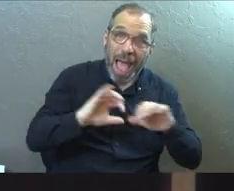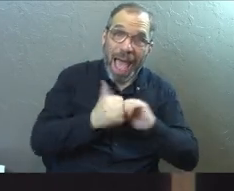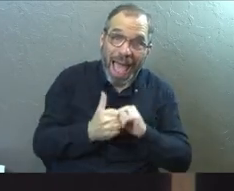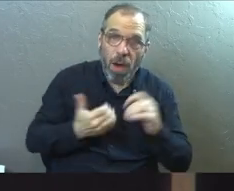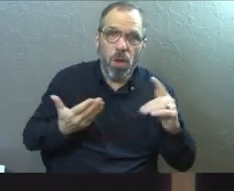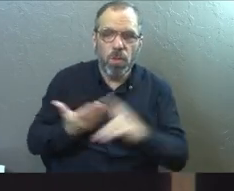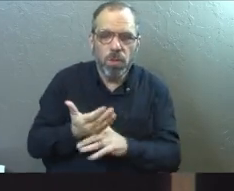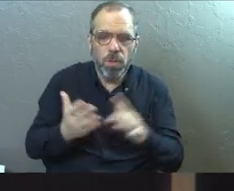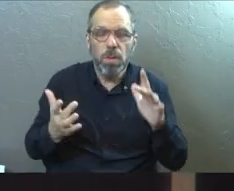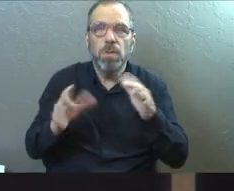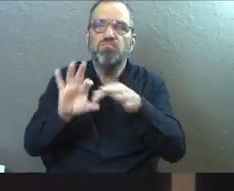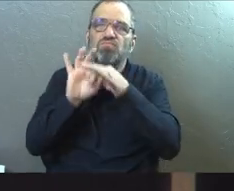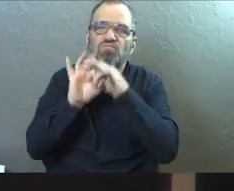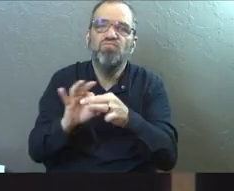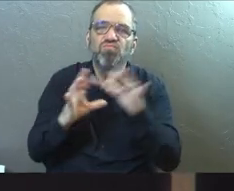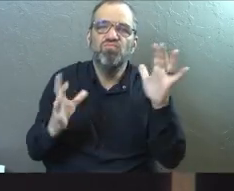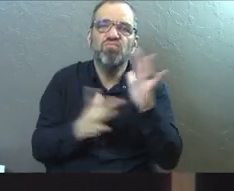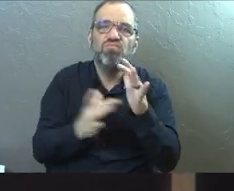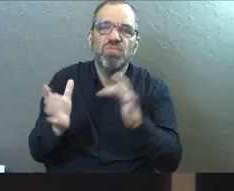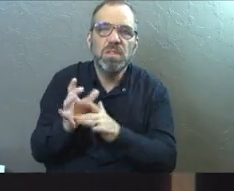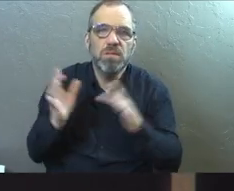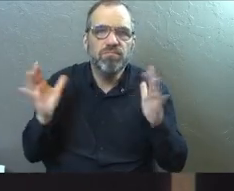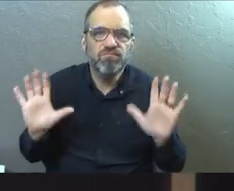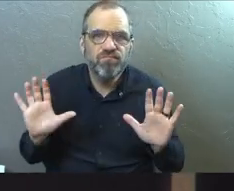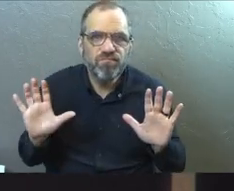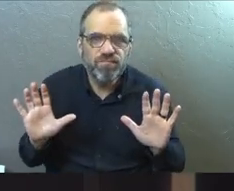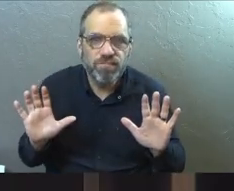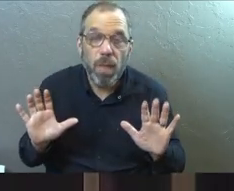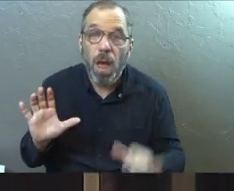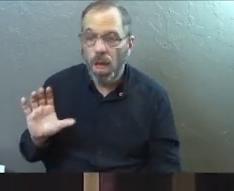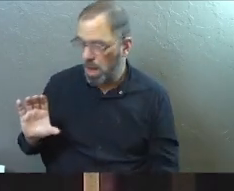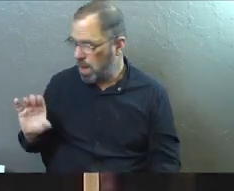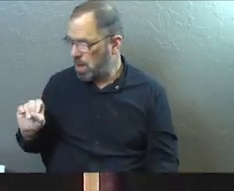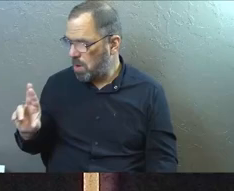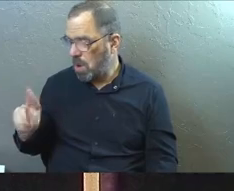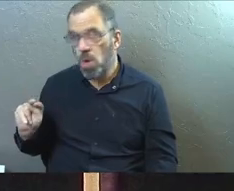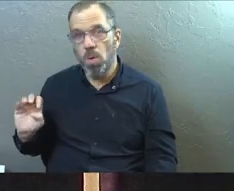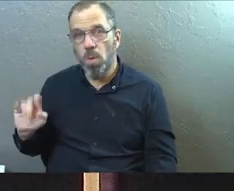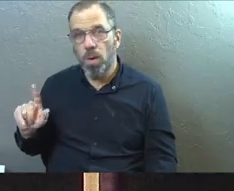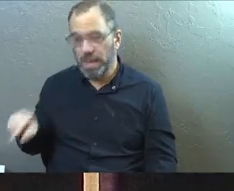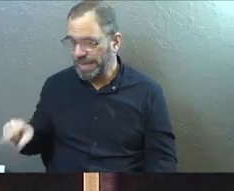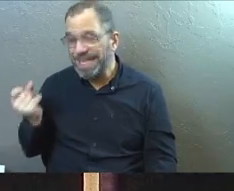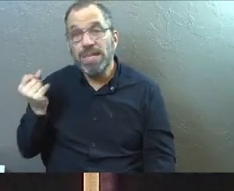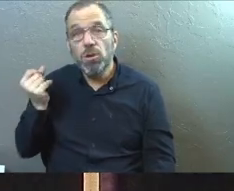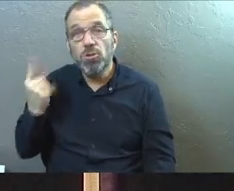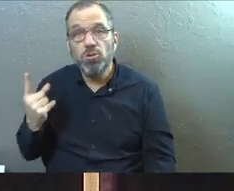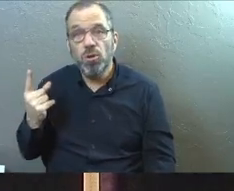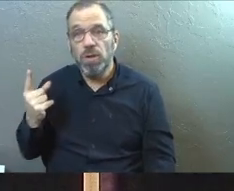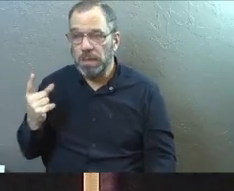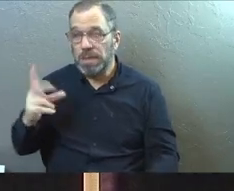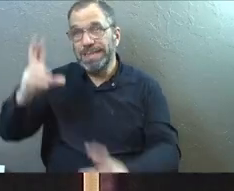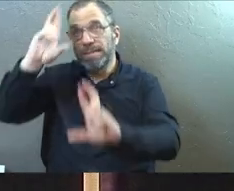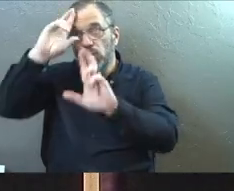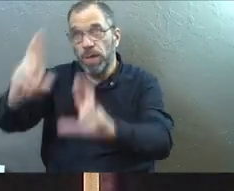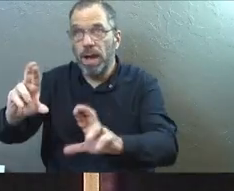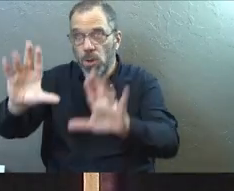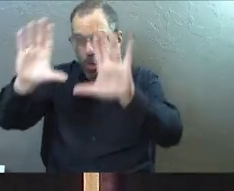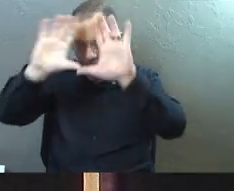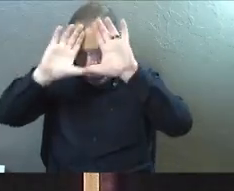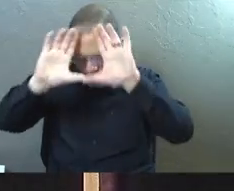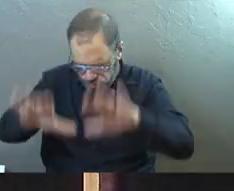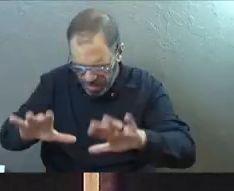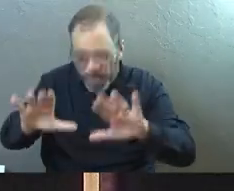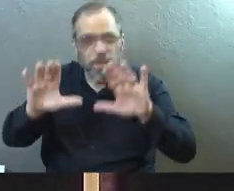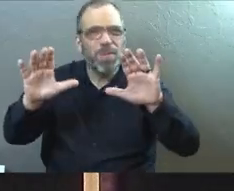happen was through relationship and salvation in Jesus Christ. Cornelius was a God-fearing man. He understood and gave reverence and awe to